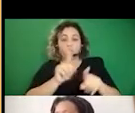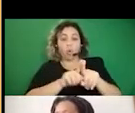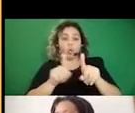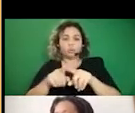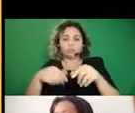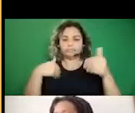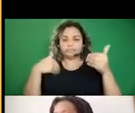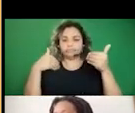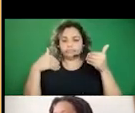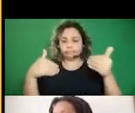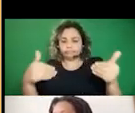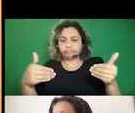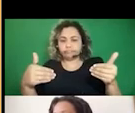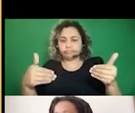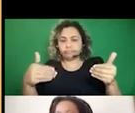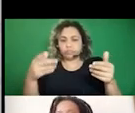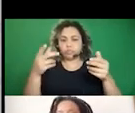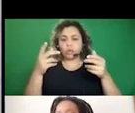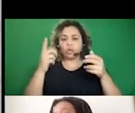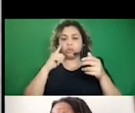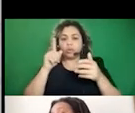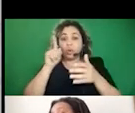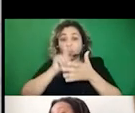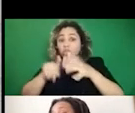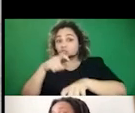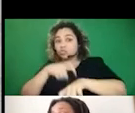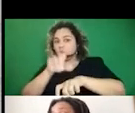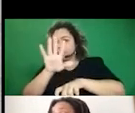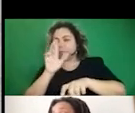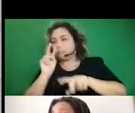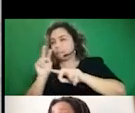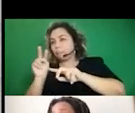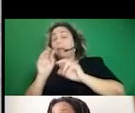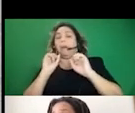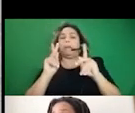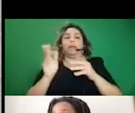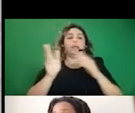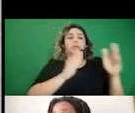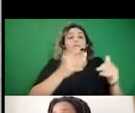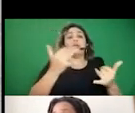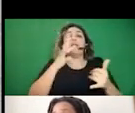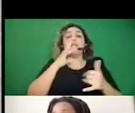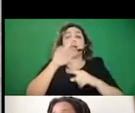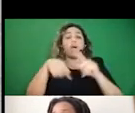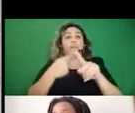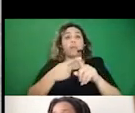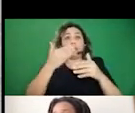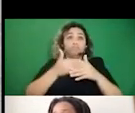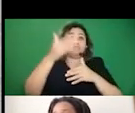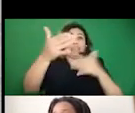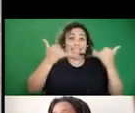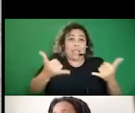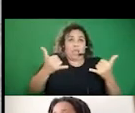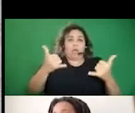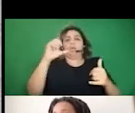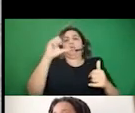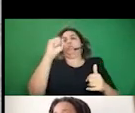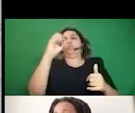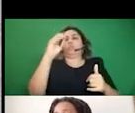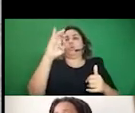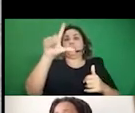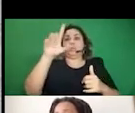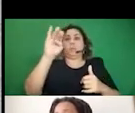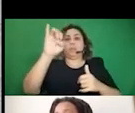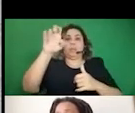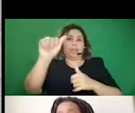Okay. So, um, we're going to jump forward to the age of social media, um, where you'll